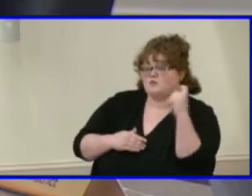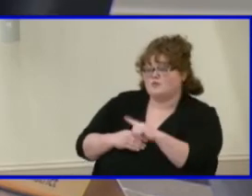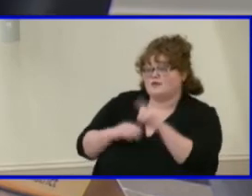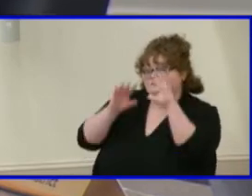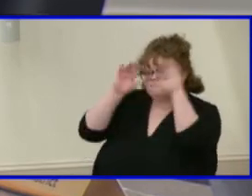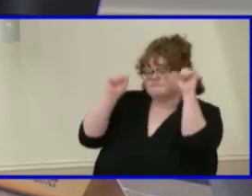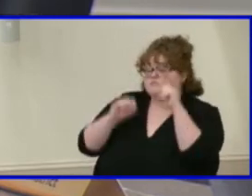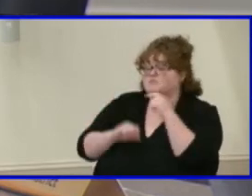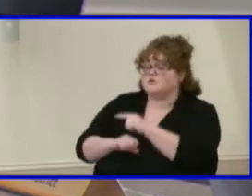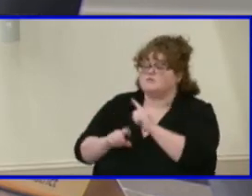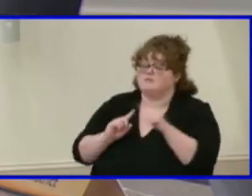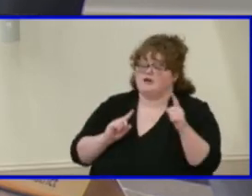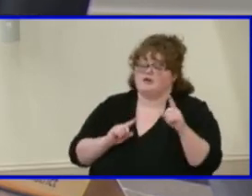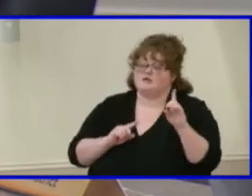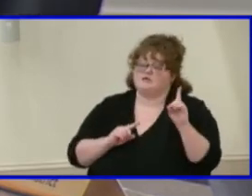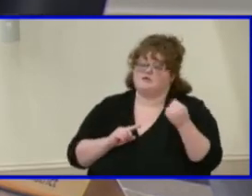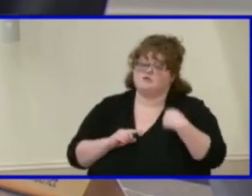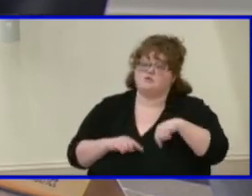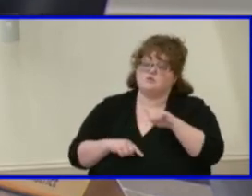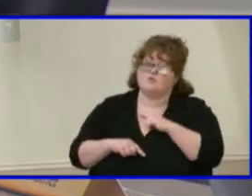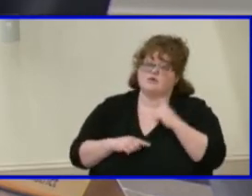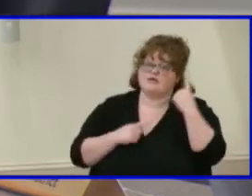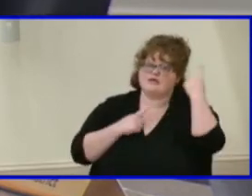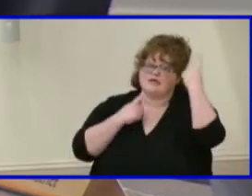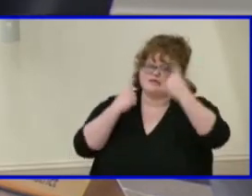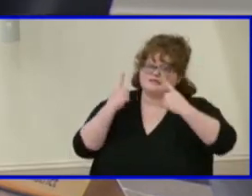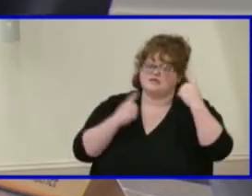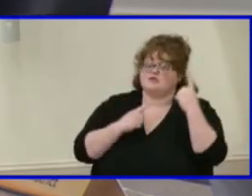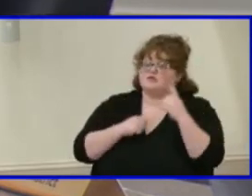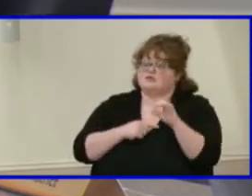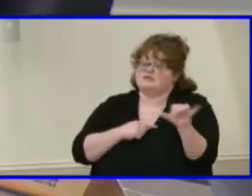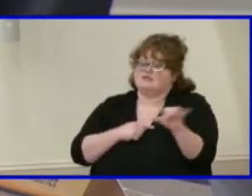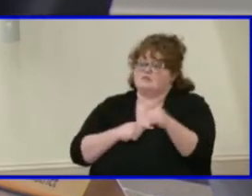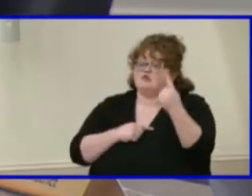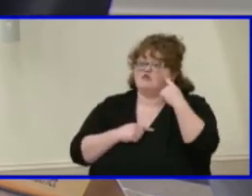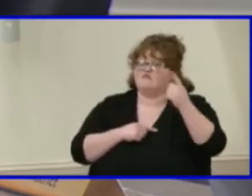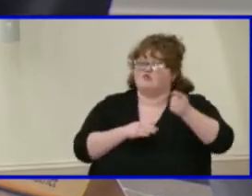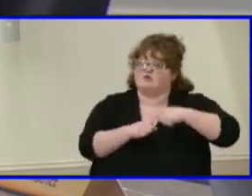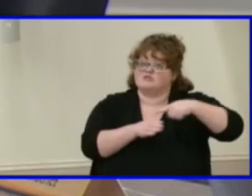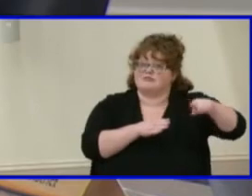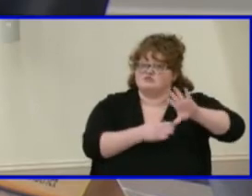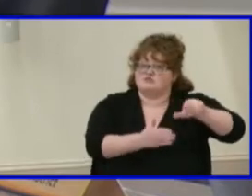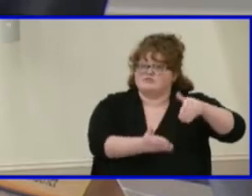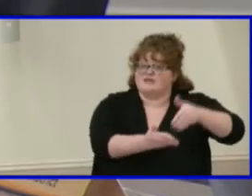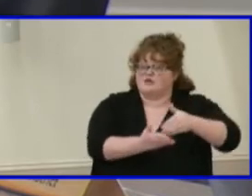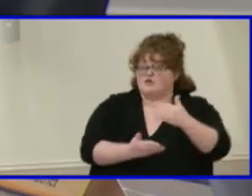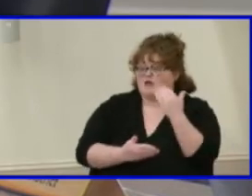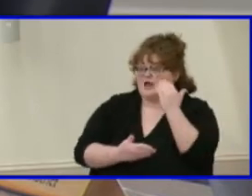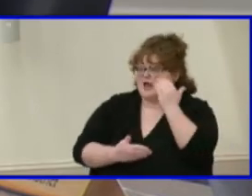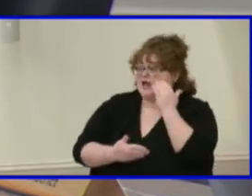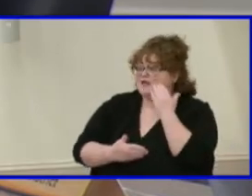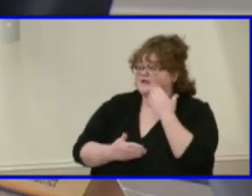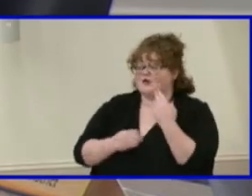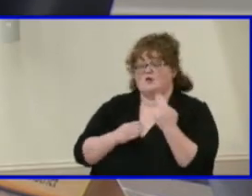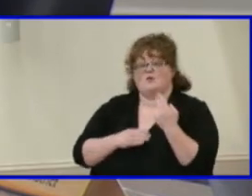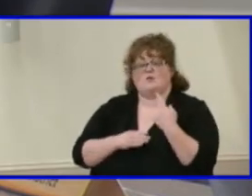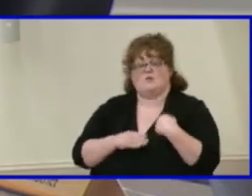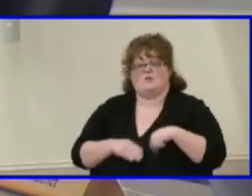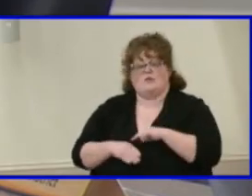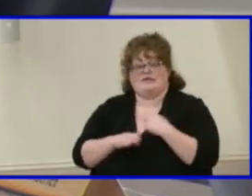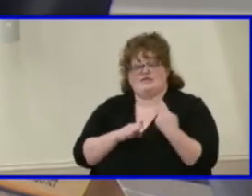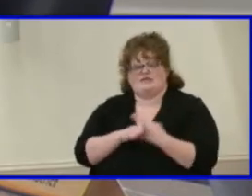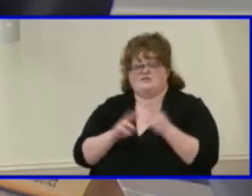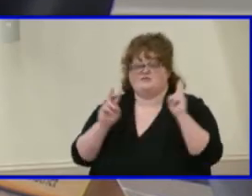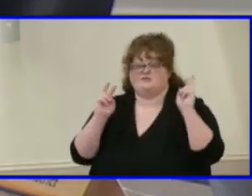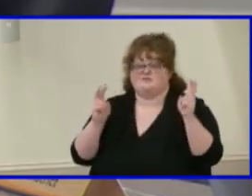similar reviews of applications to our specialty process? I know they mentioned kind of a common app, if you will. Um, but are we,